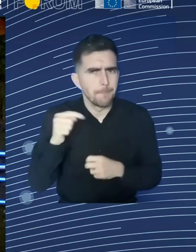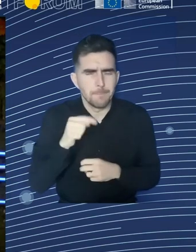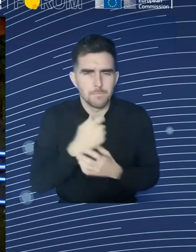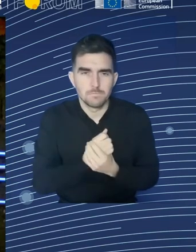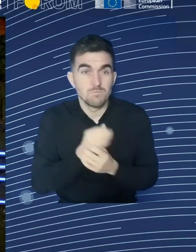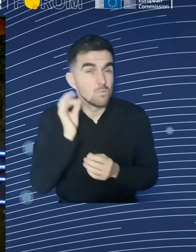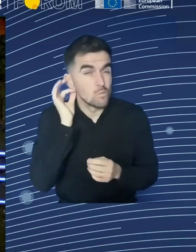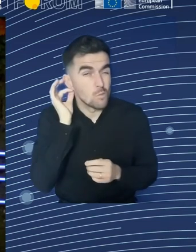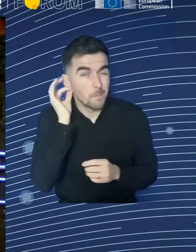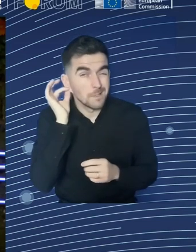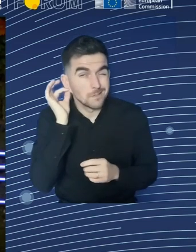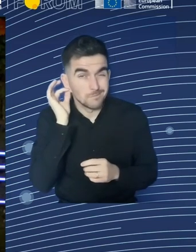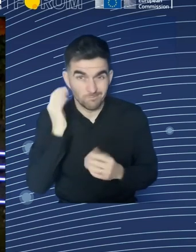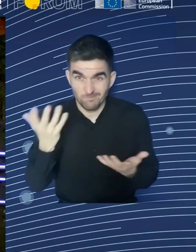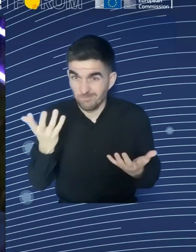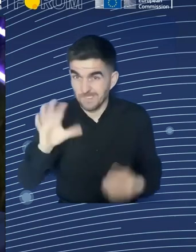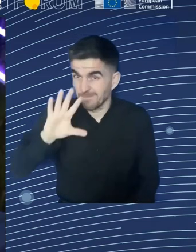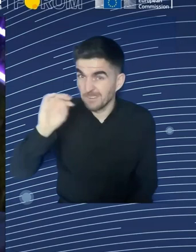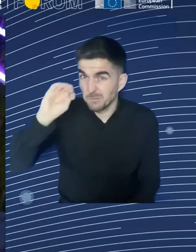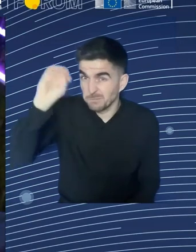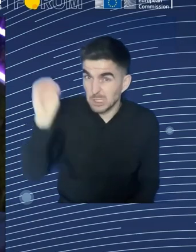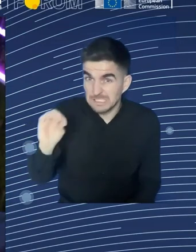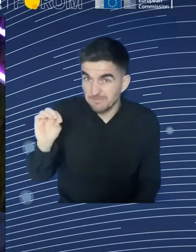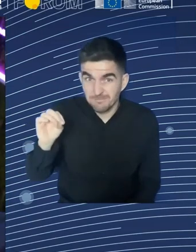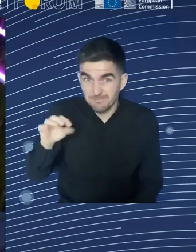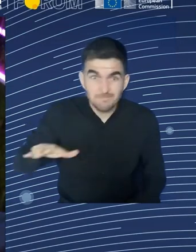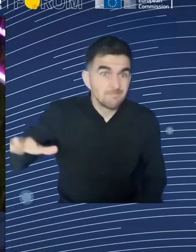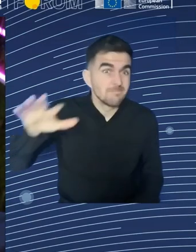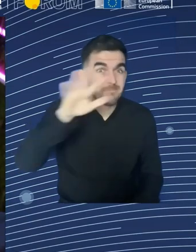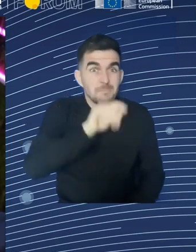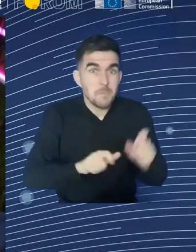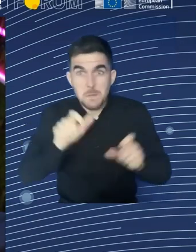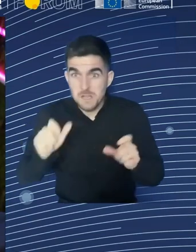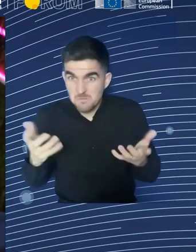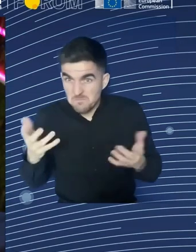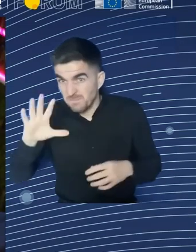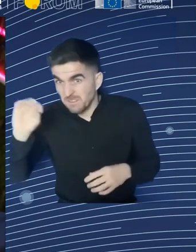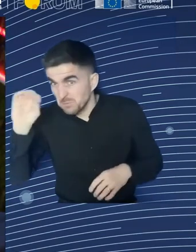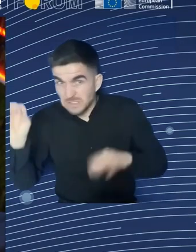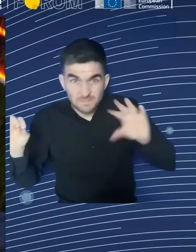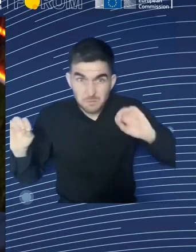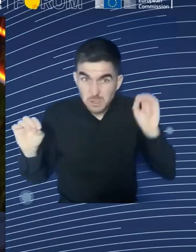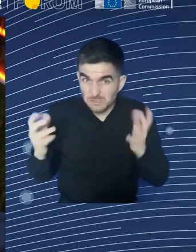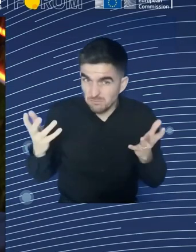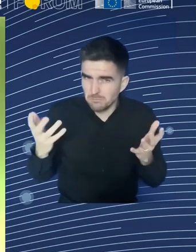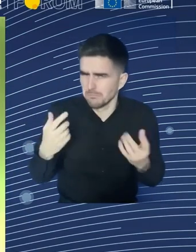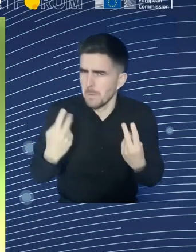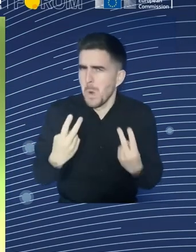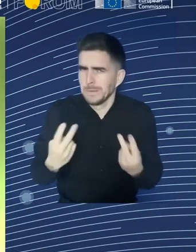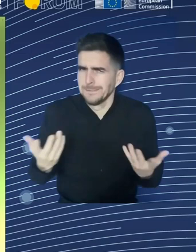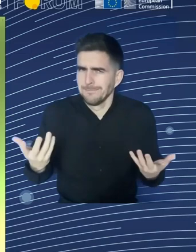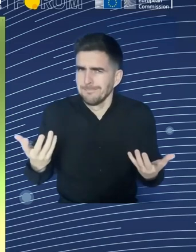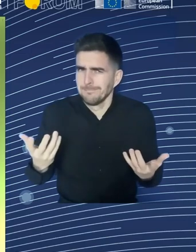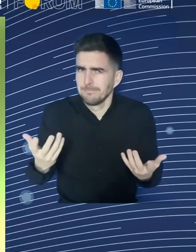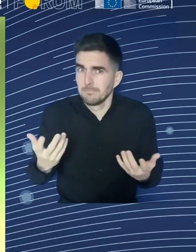seriously, be it age, race, or other kinds of issues. Well, actually, Gerrit,